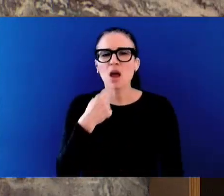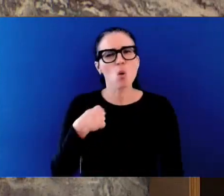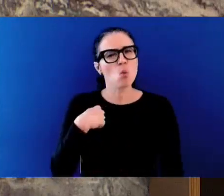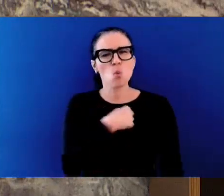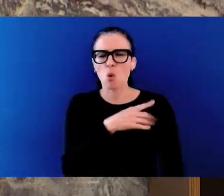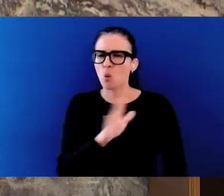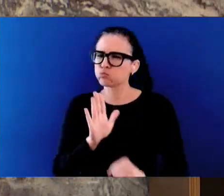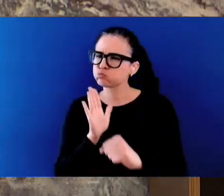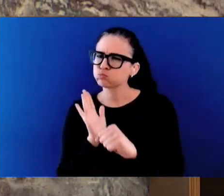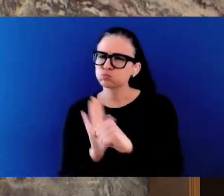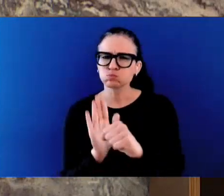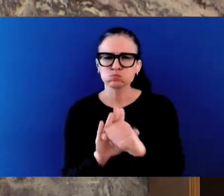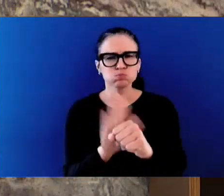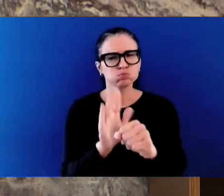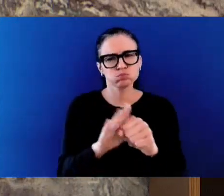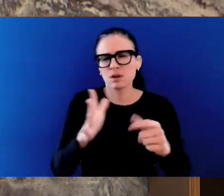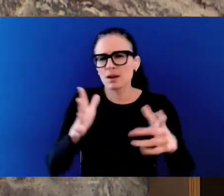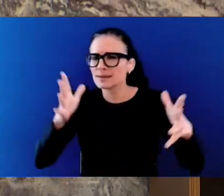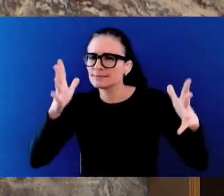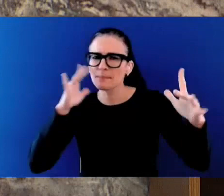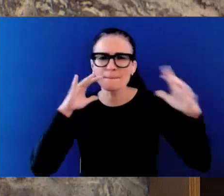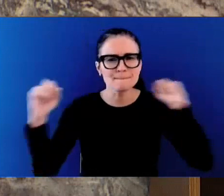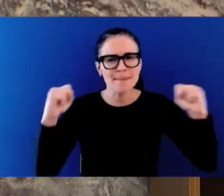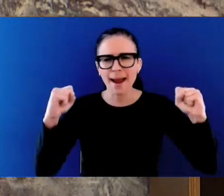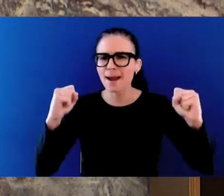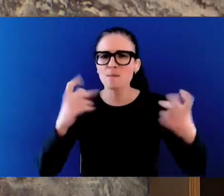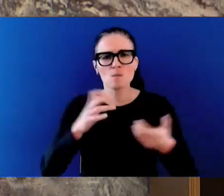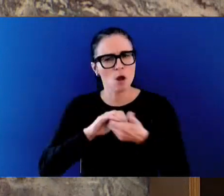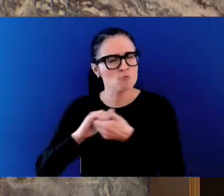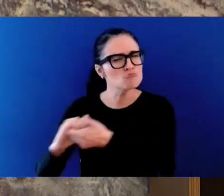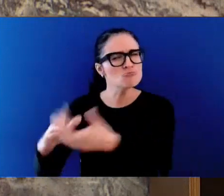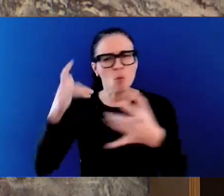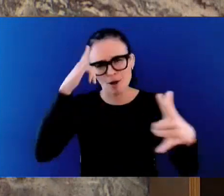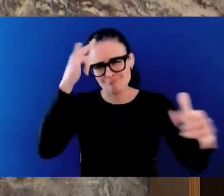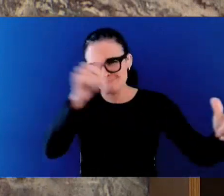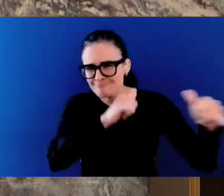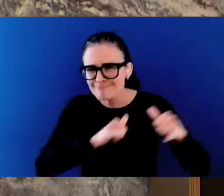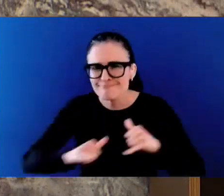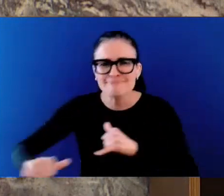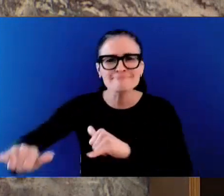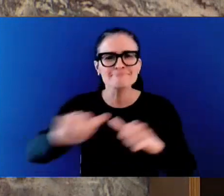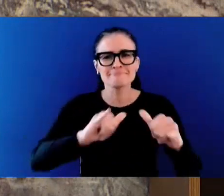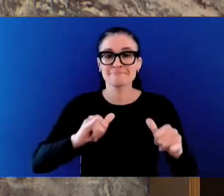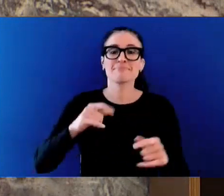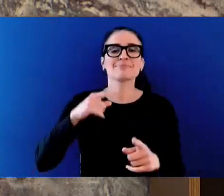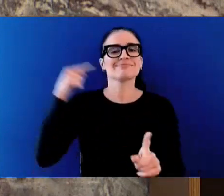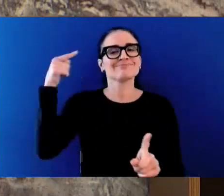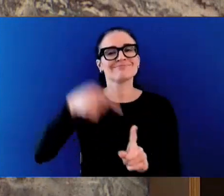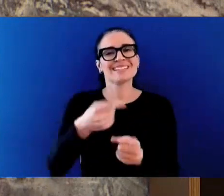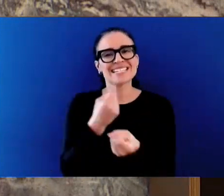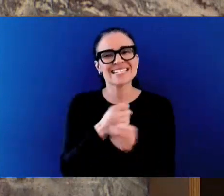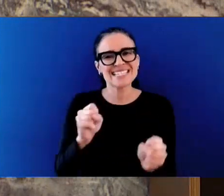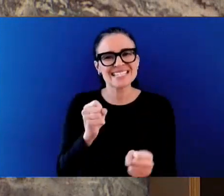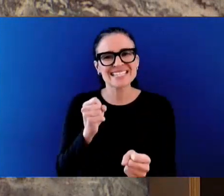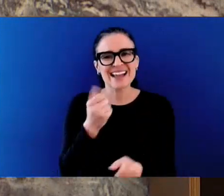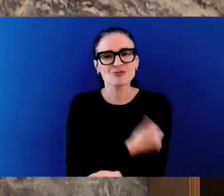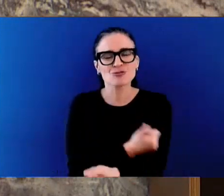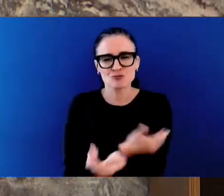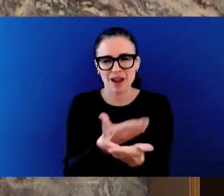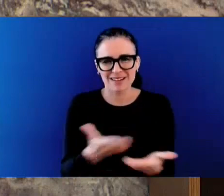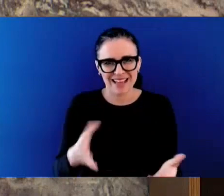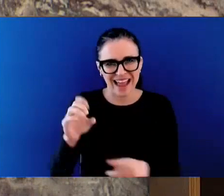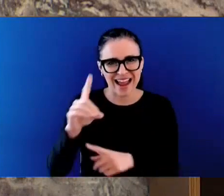safe supply, around decriminalization, end quote. Clearly, NDP radicals want to fast track an